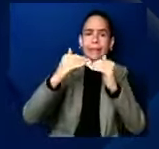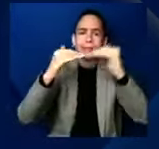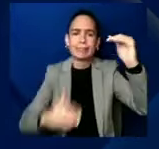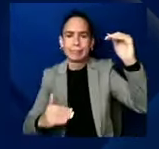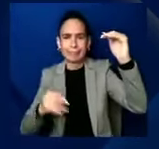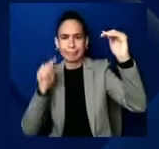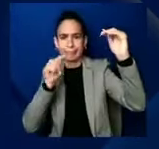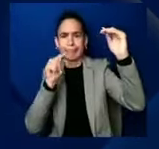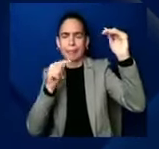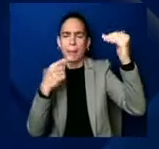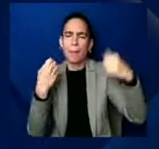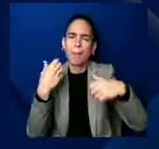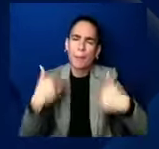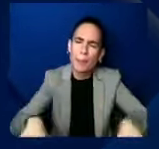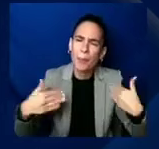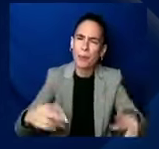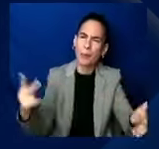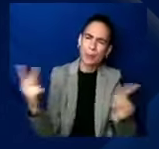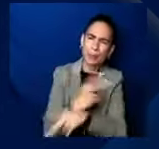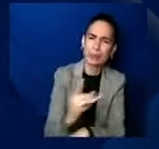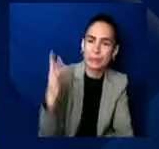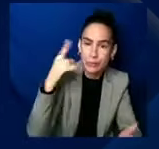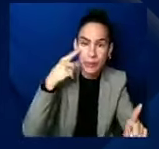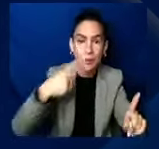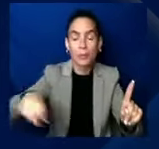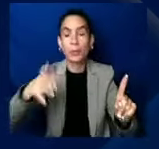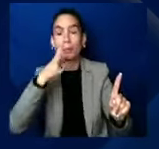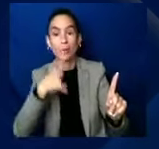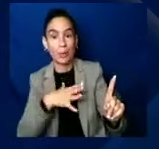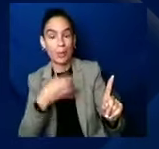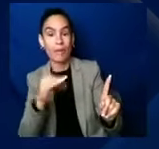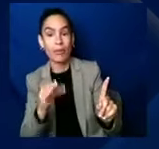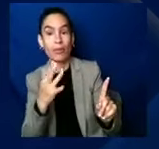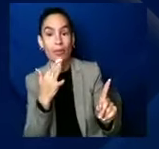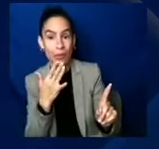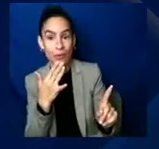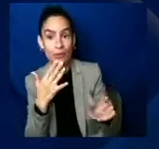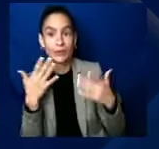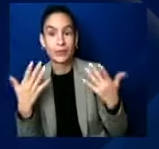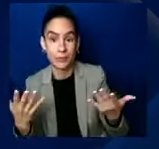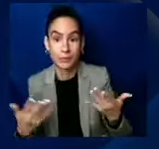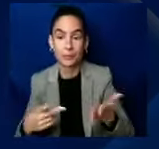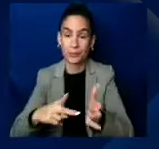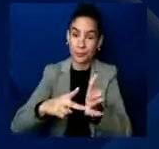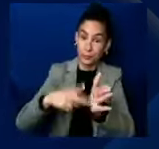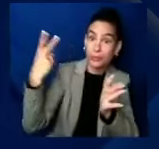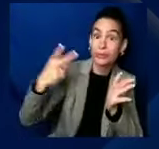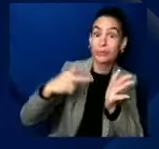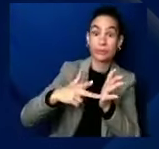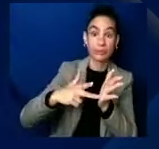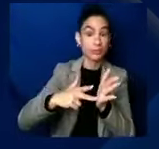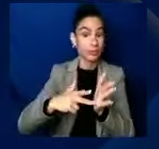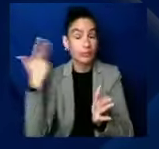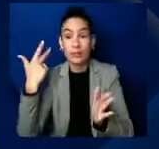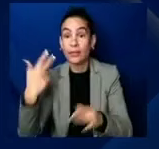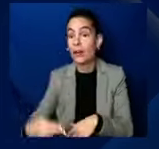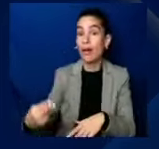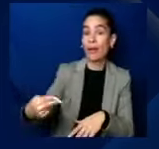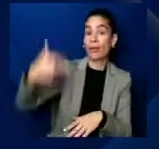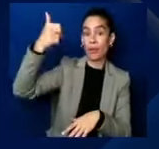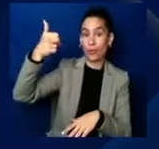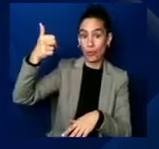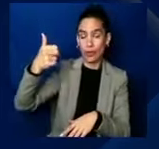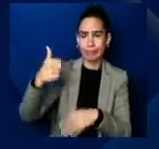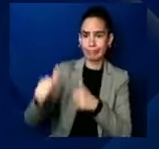women of color with two to three times higher rates of black and brown women dying than